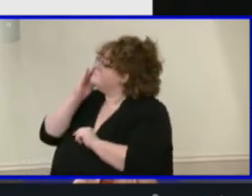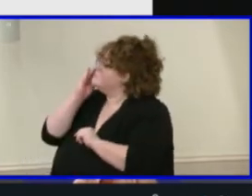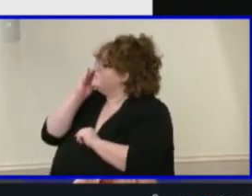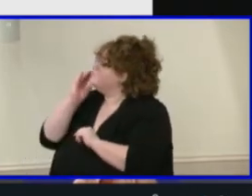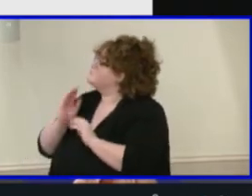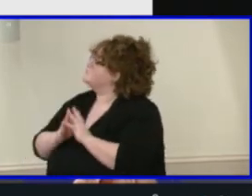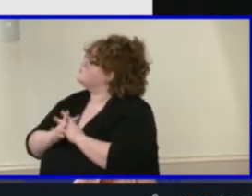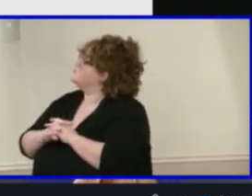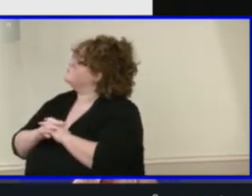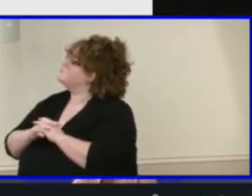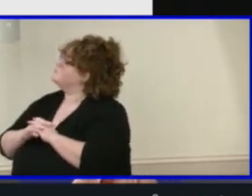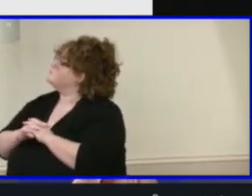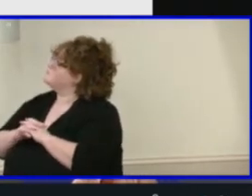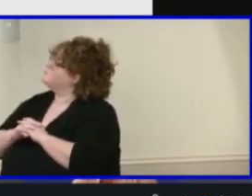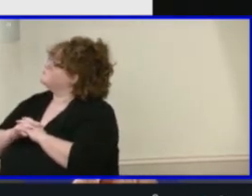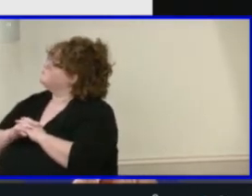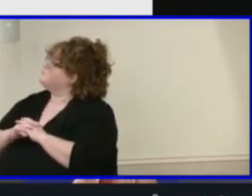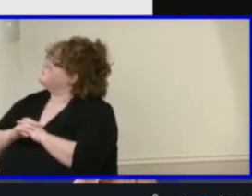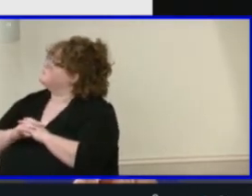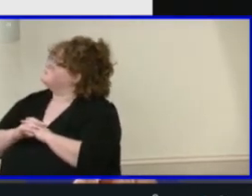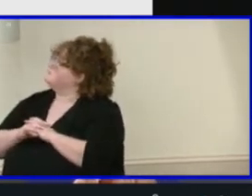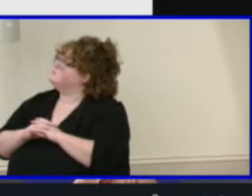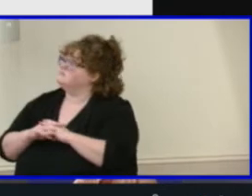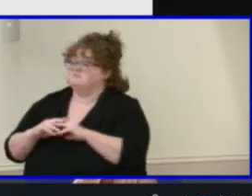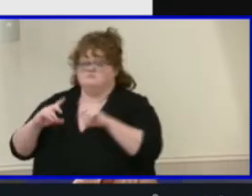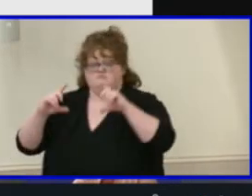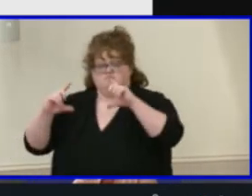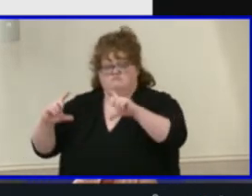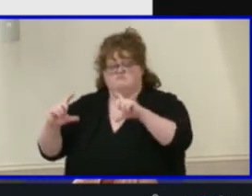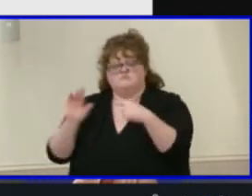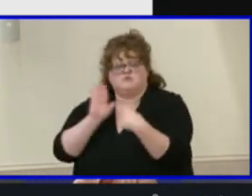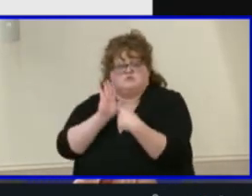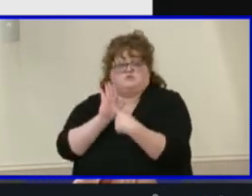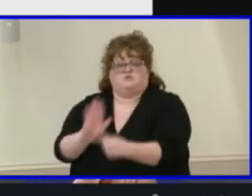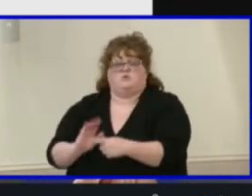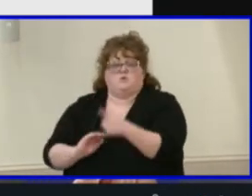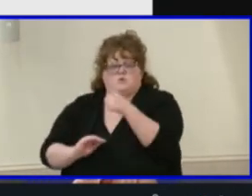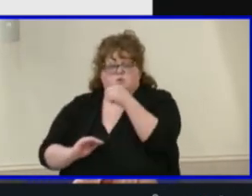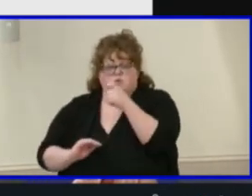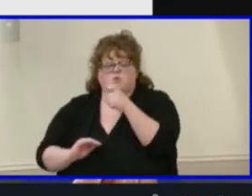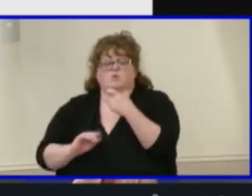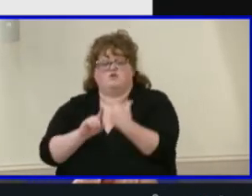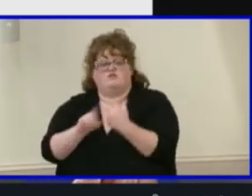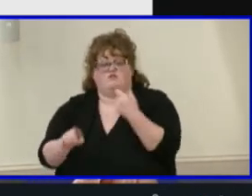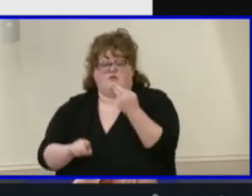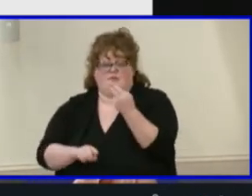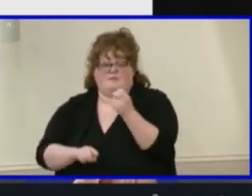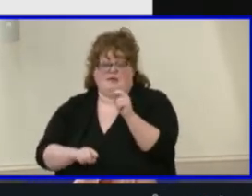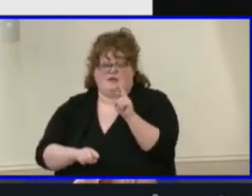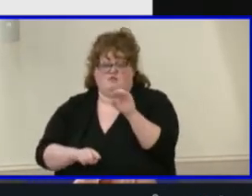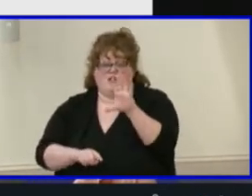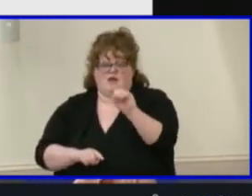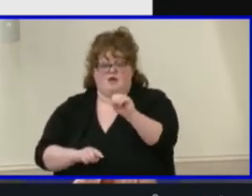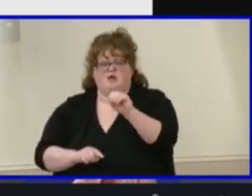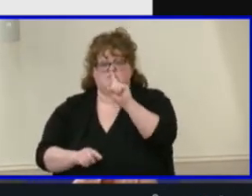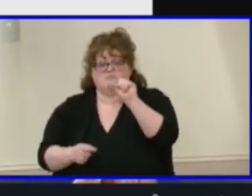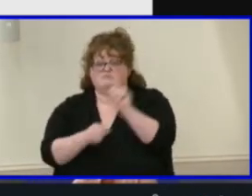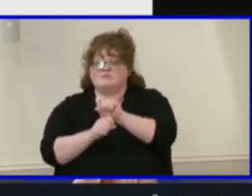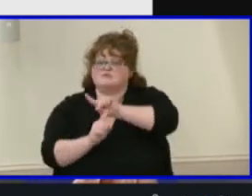This graph shows the reporting category demographics of Henrico students attending Maggie Walker.